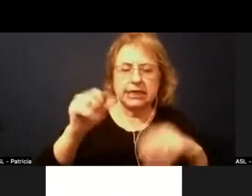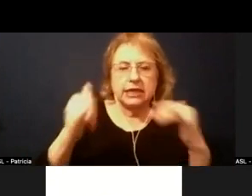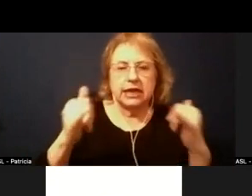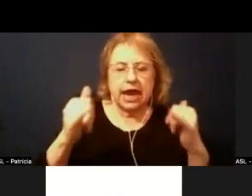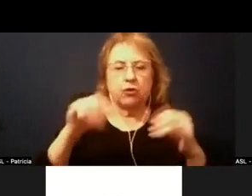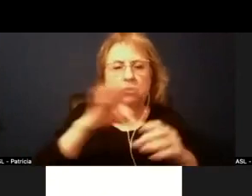trustee warren